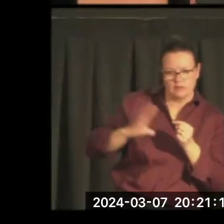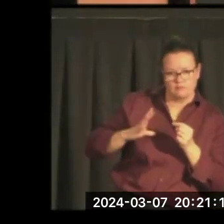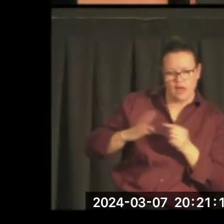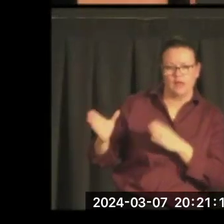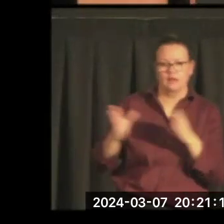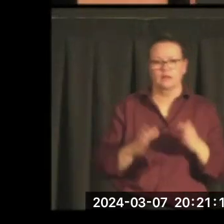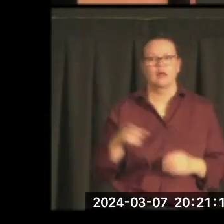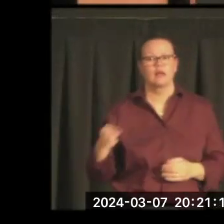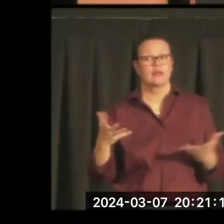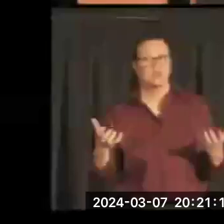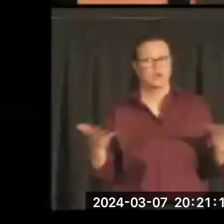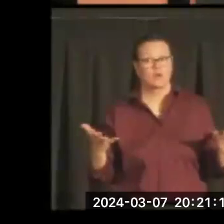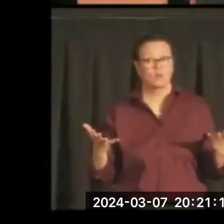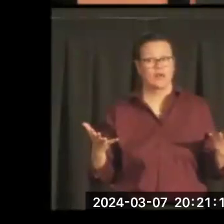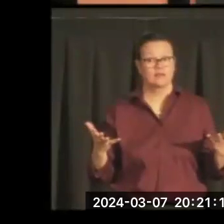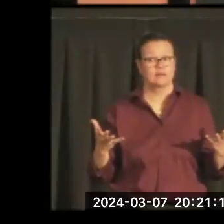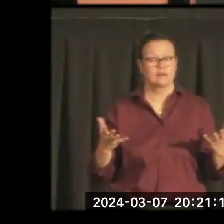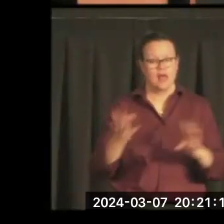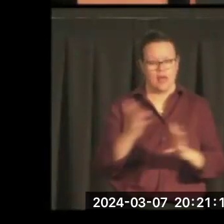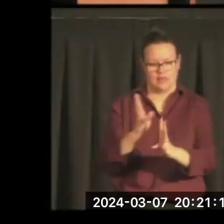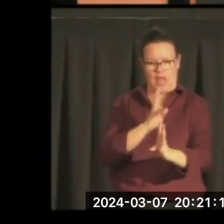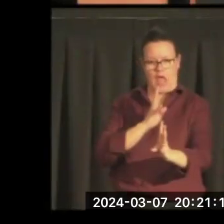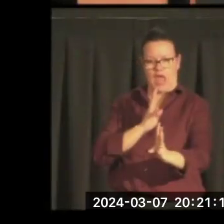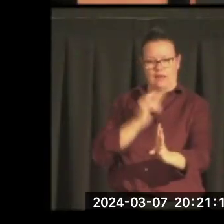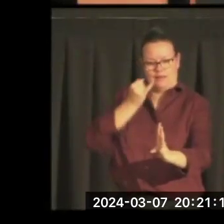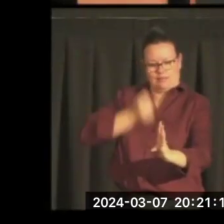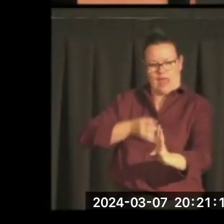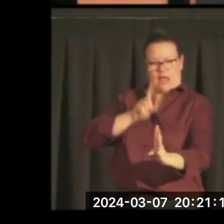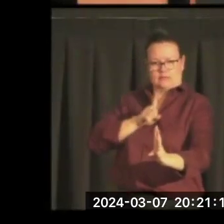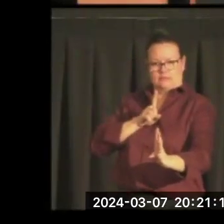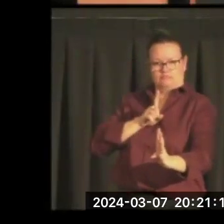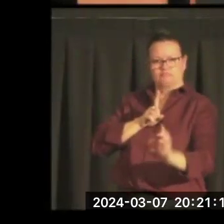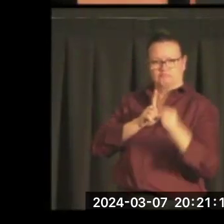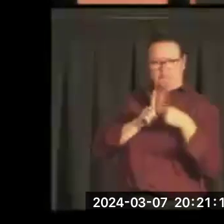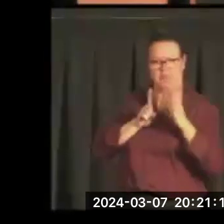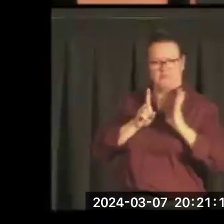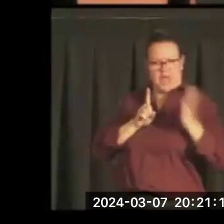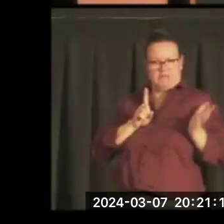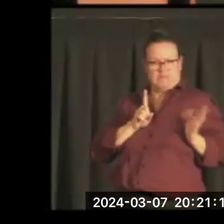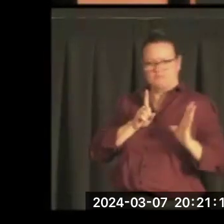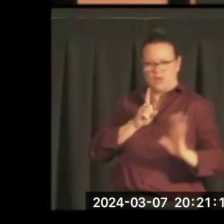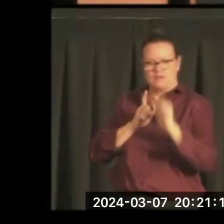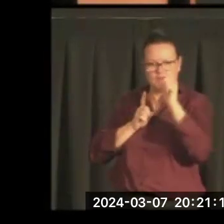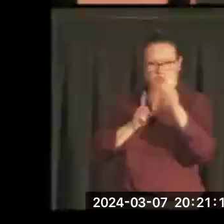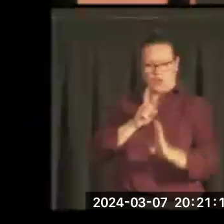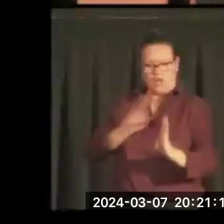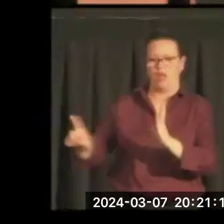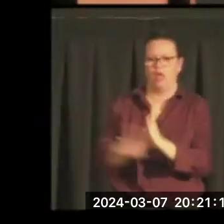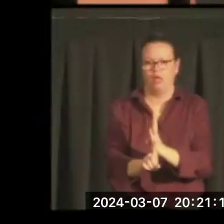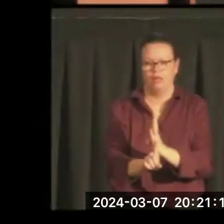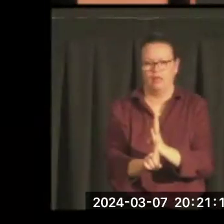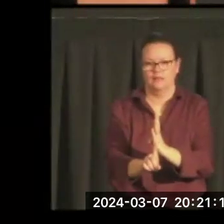than first. And if that sounds biblical, then so be it, right? He also was loyal.